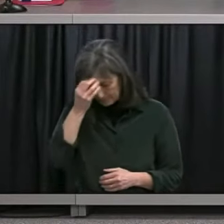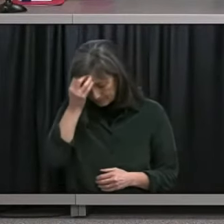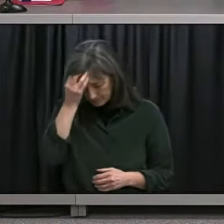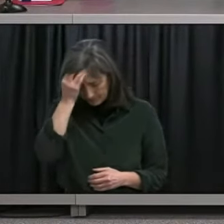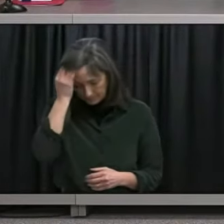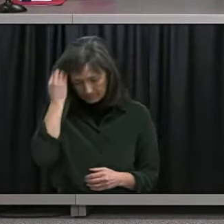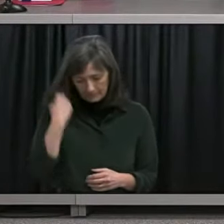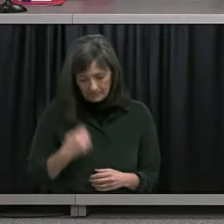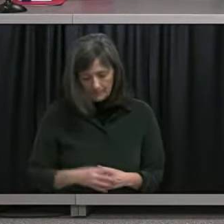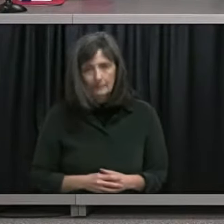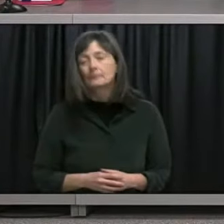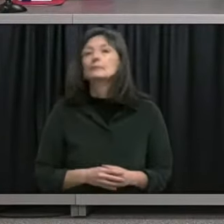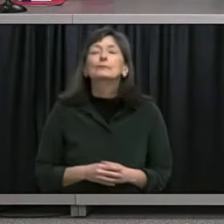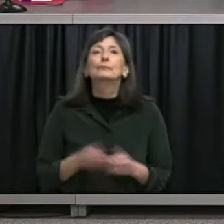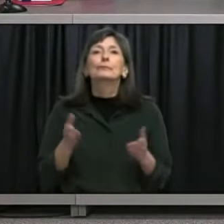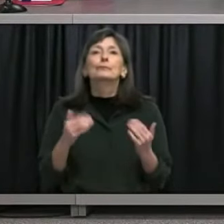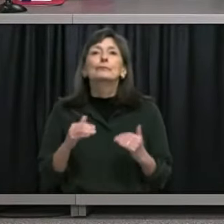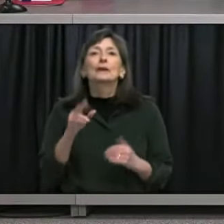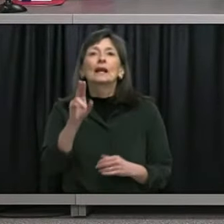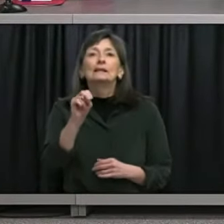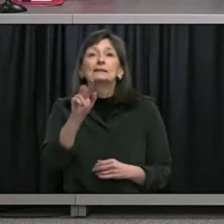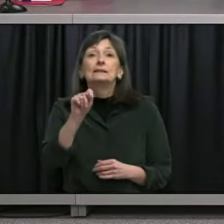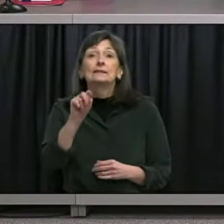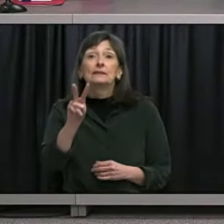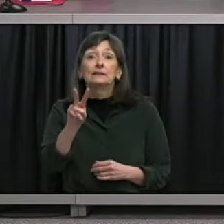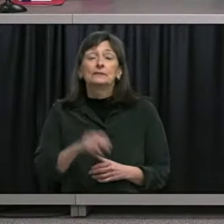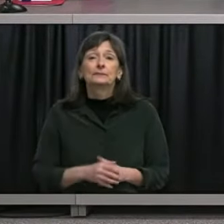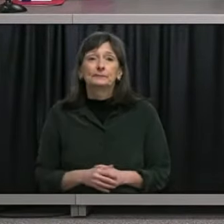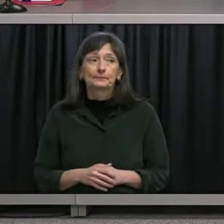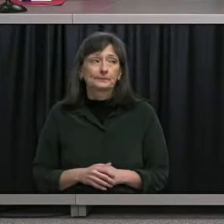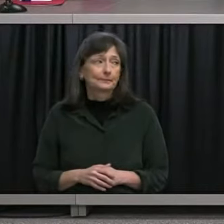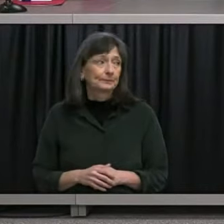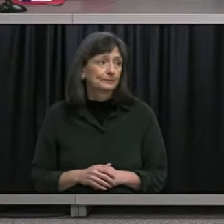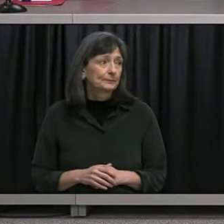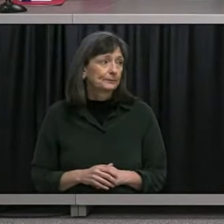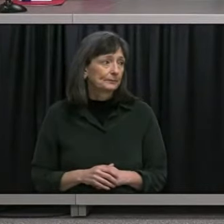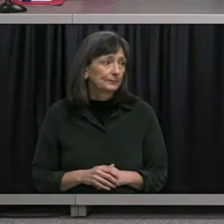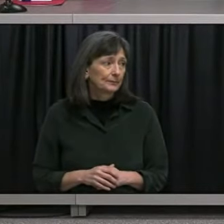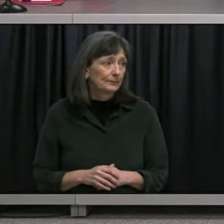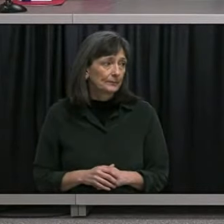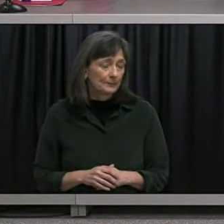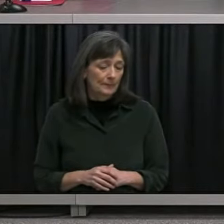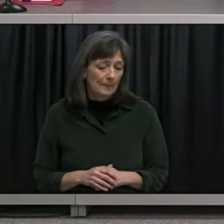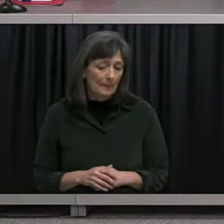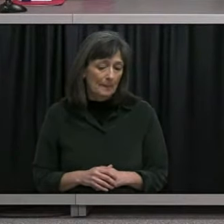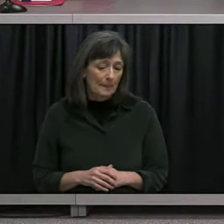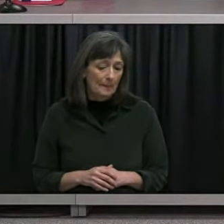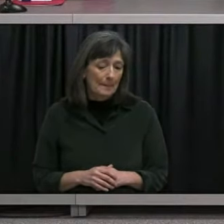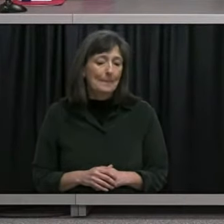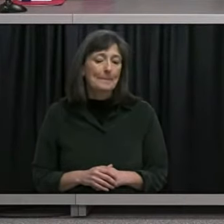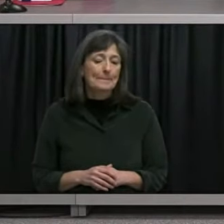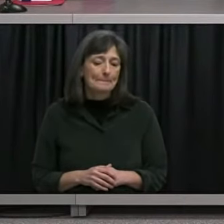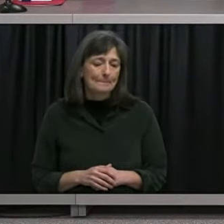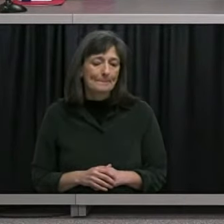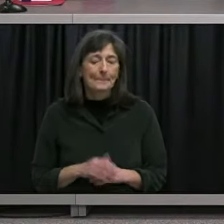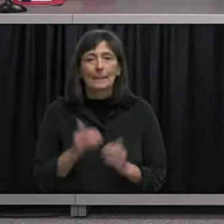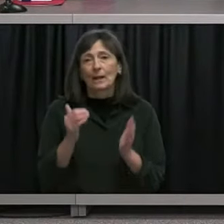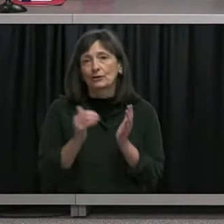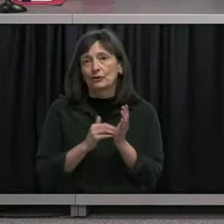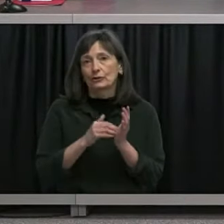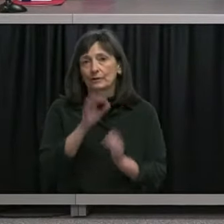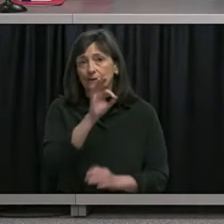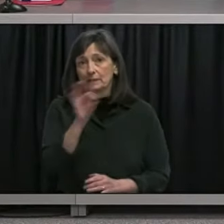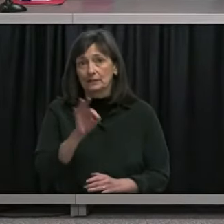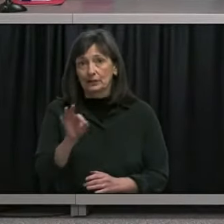our next questions are from Jody Cook with NTB please go ahead good afternoon thank you Dr. Fitzgerald the